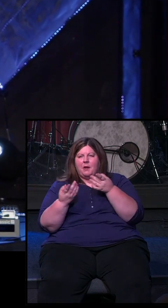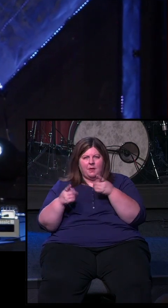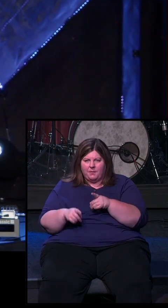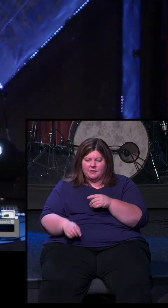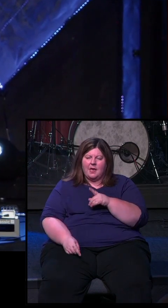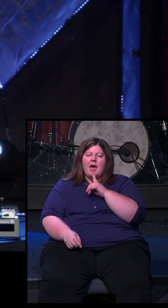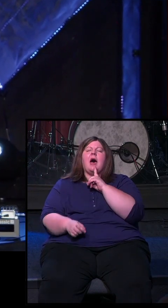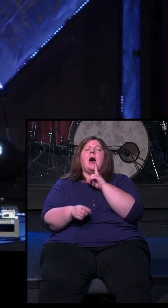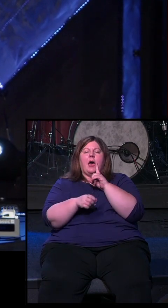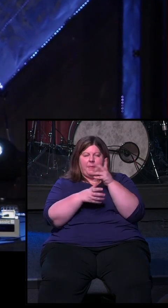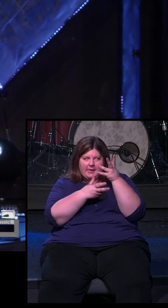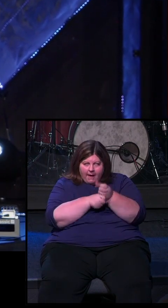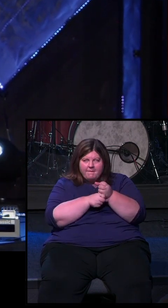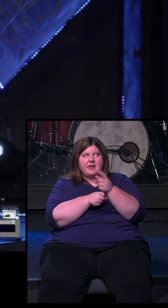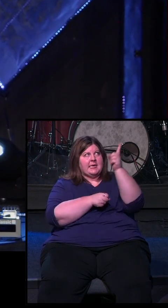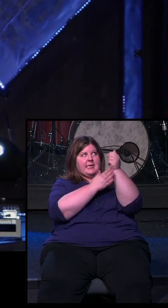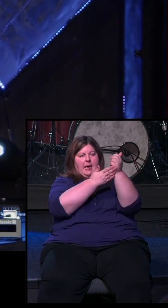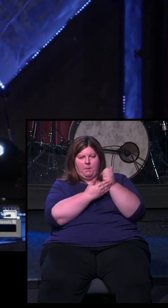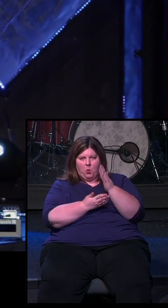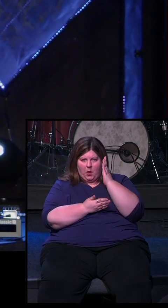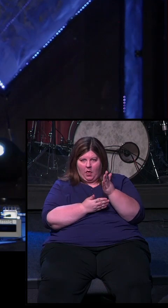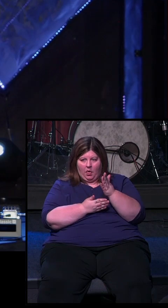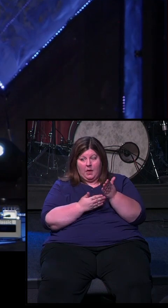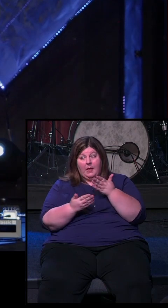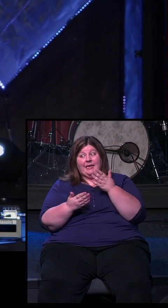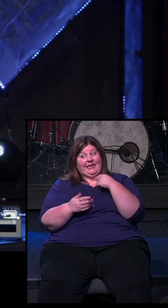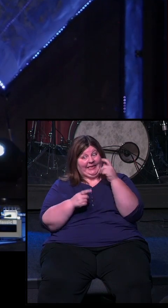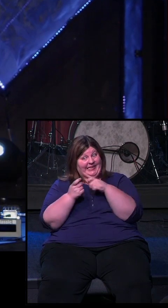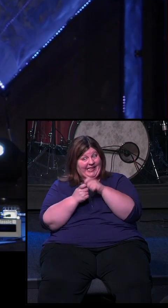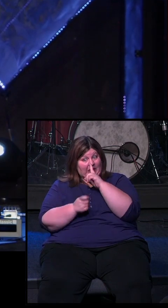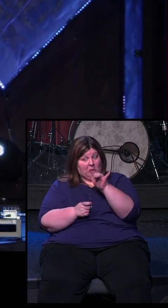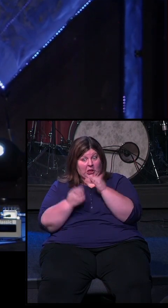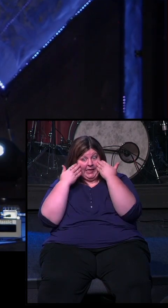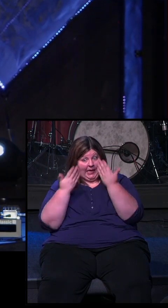God is going to get me through this, even though I may not have clarity on what that means.